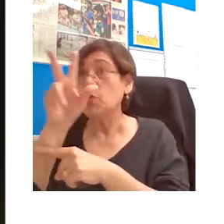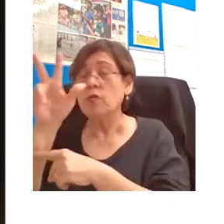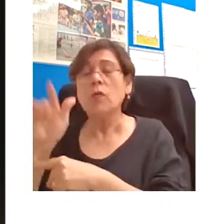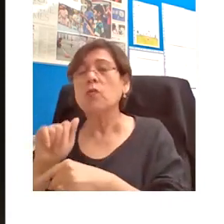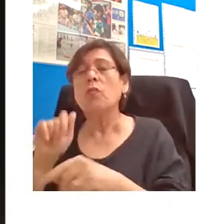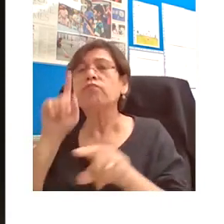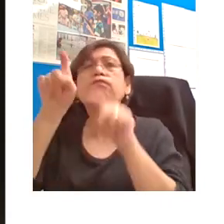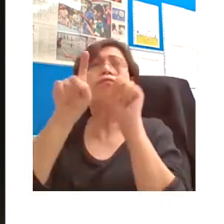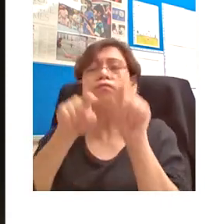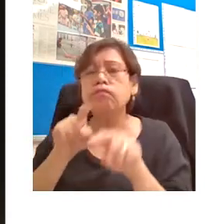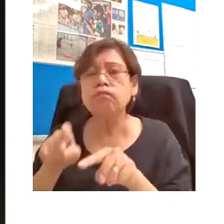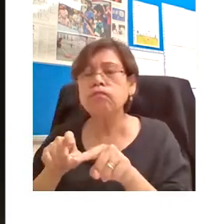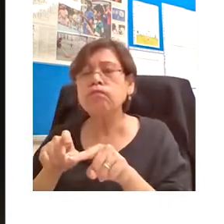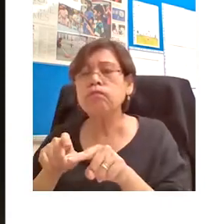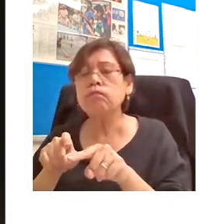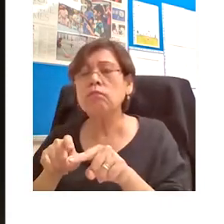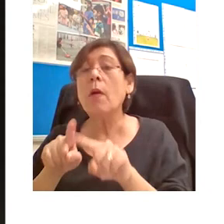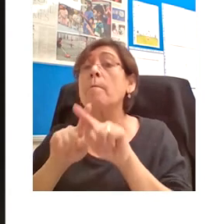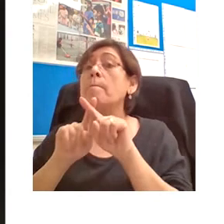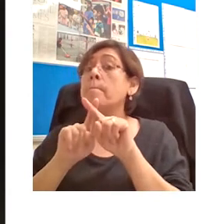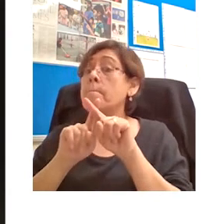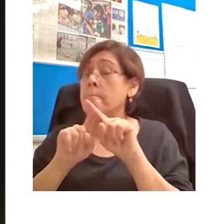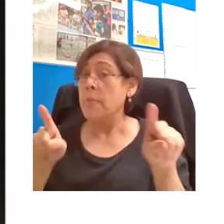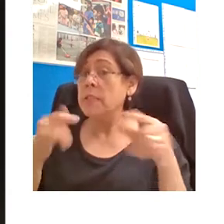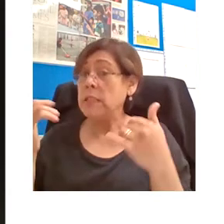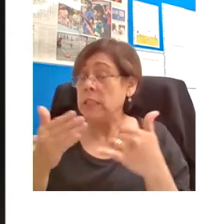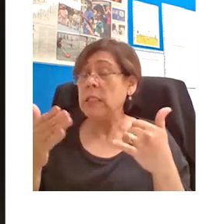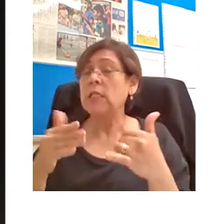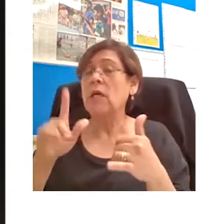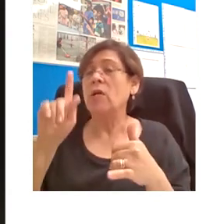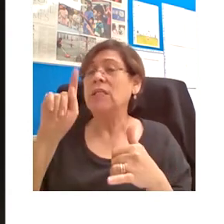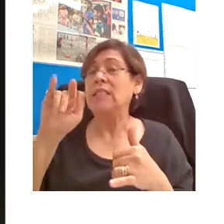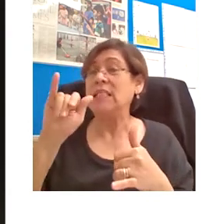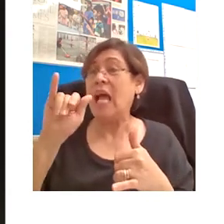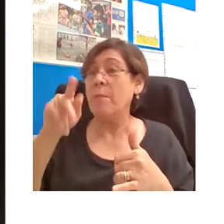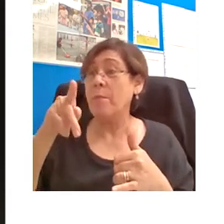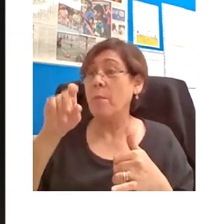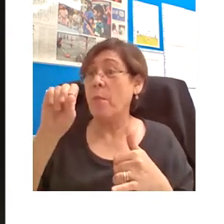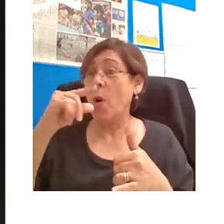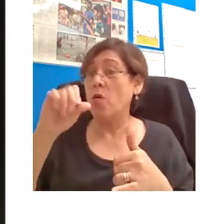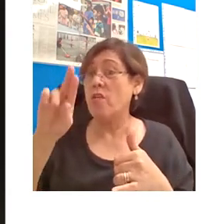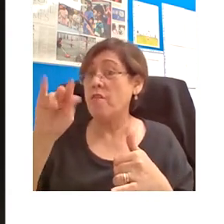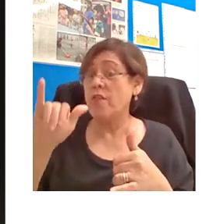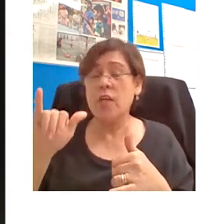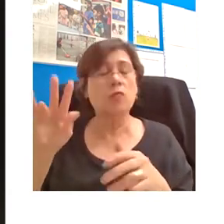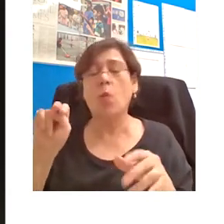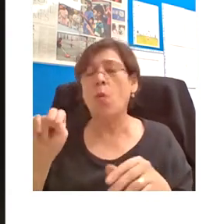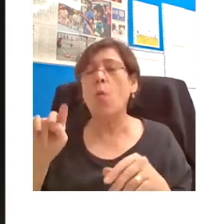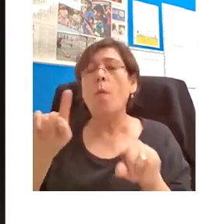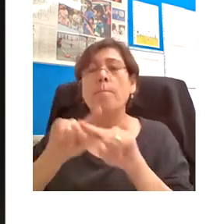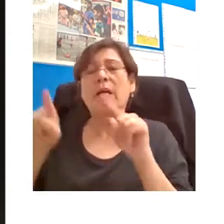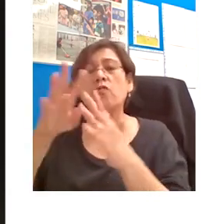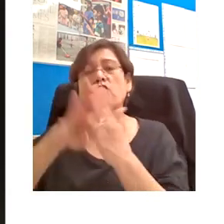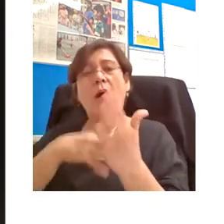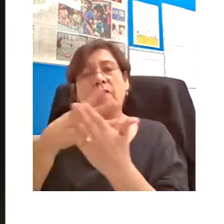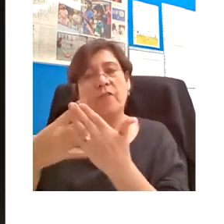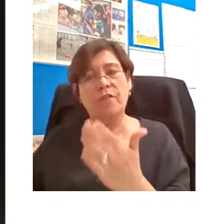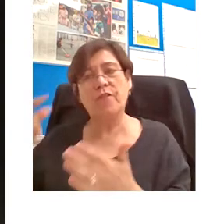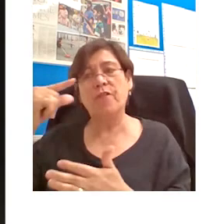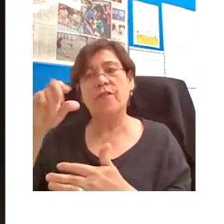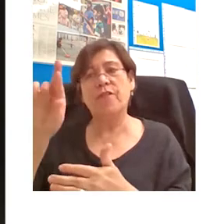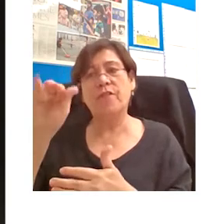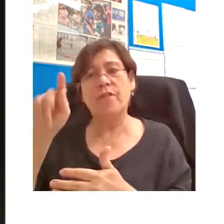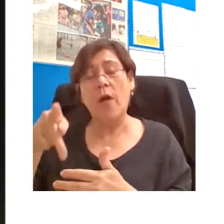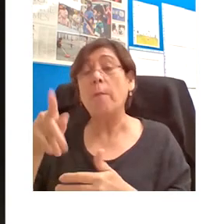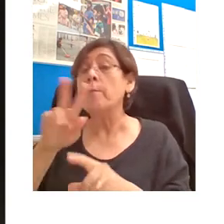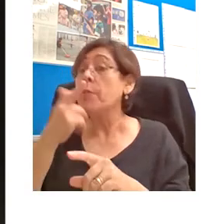is not typography, but the graph. In fact, images are the perfect objects to populate the knowledge graph, because any image can relate to